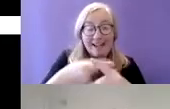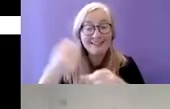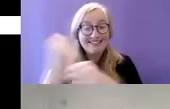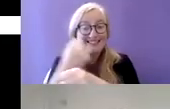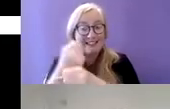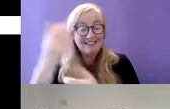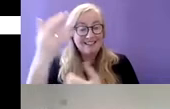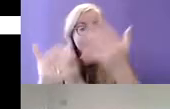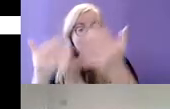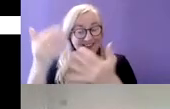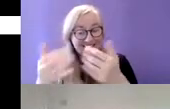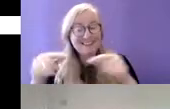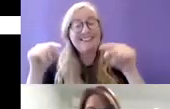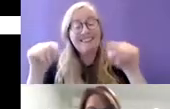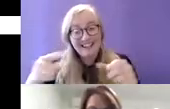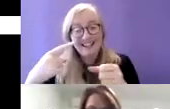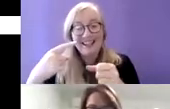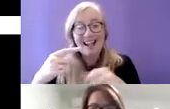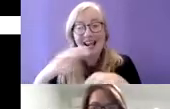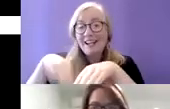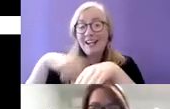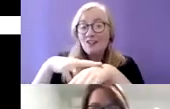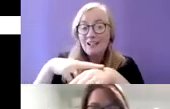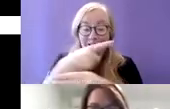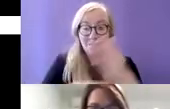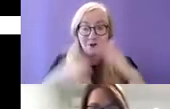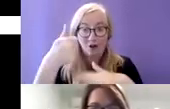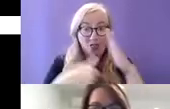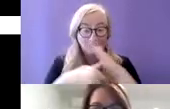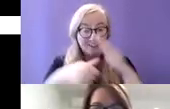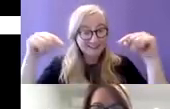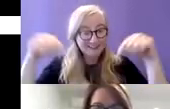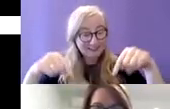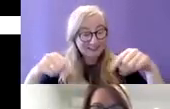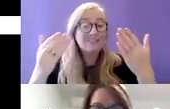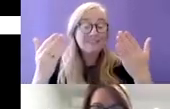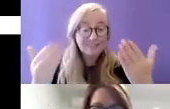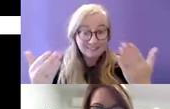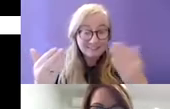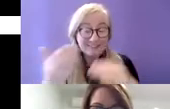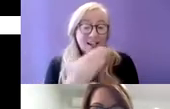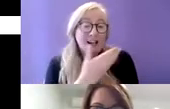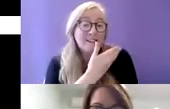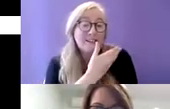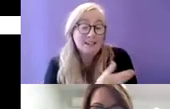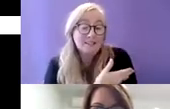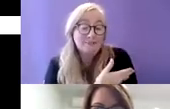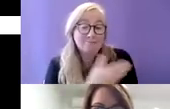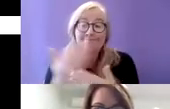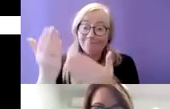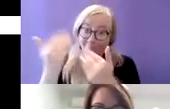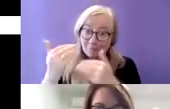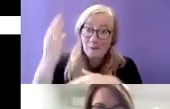disability authority I'd to begin by welcoming the minister and all of our attendees and thanking you for taking the time to